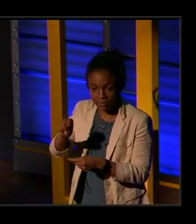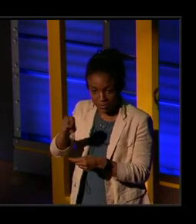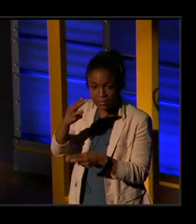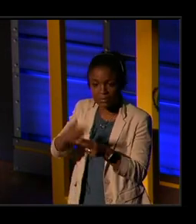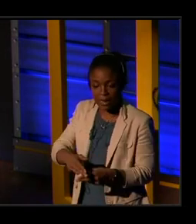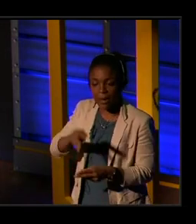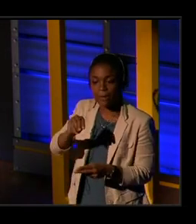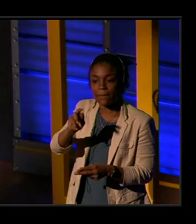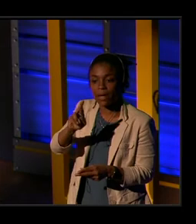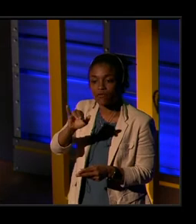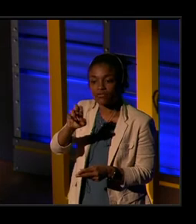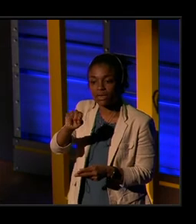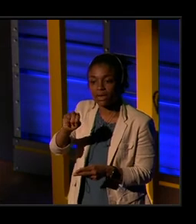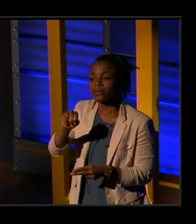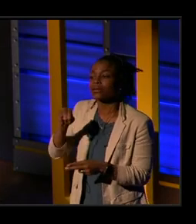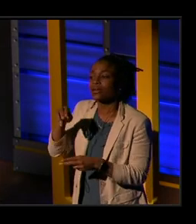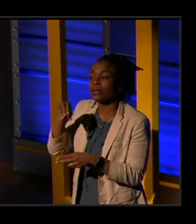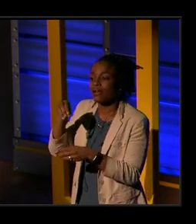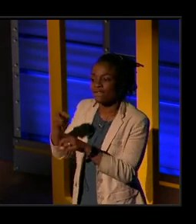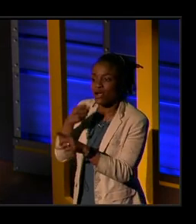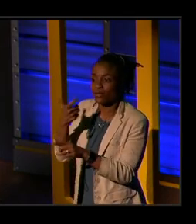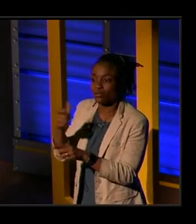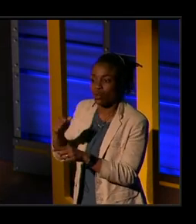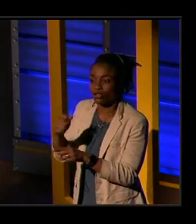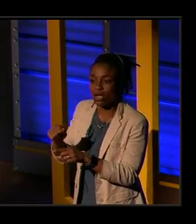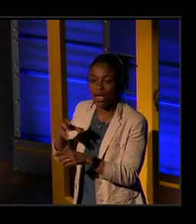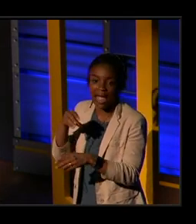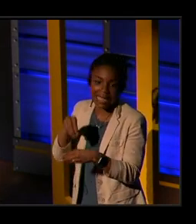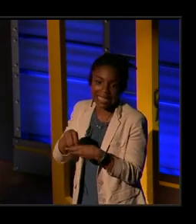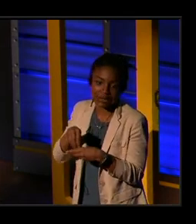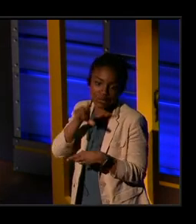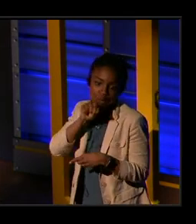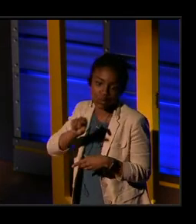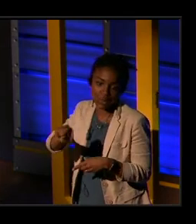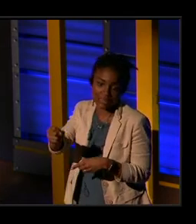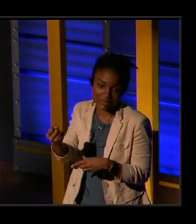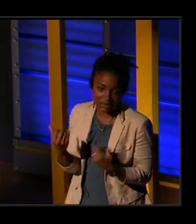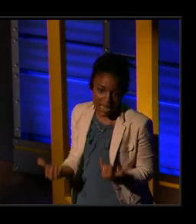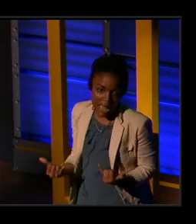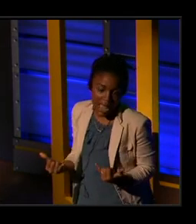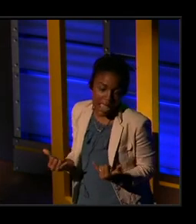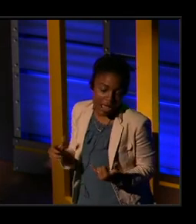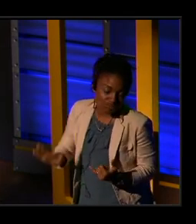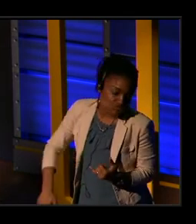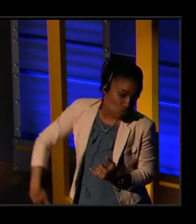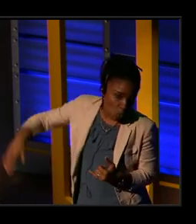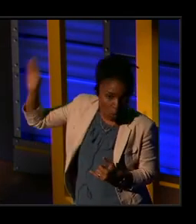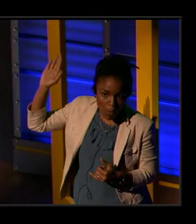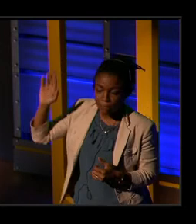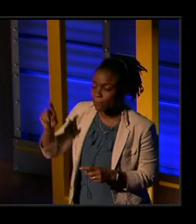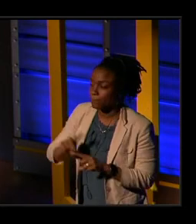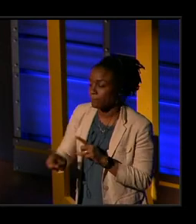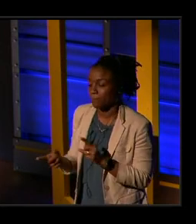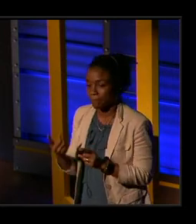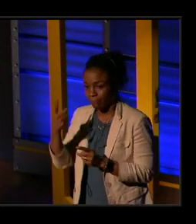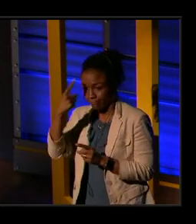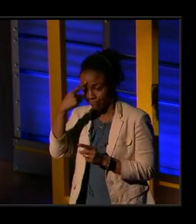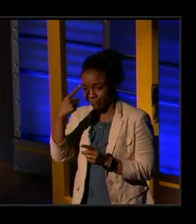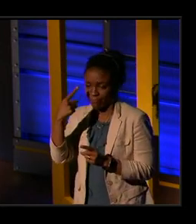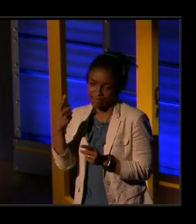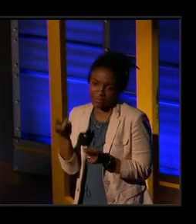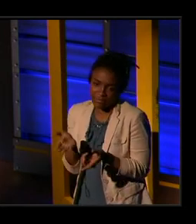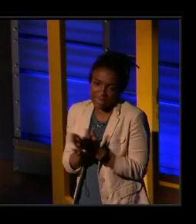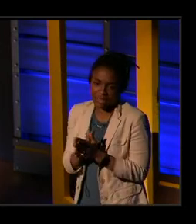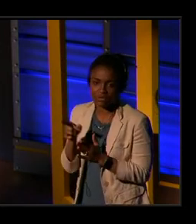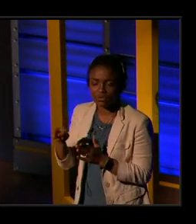and she's from Georgia. And she's probably in her 20s now. Okay. Well, the thing that I want to ask you about is what might